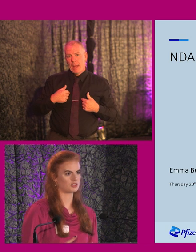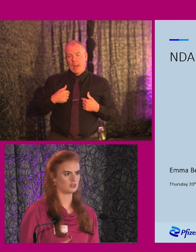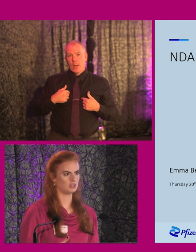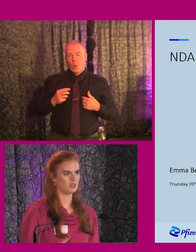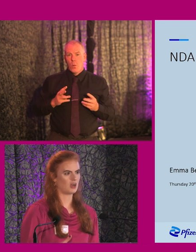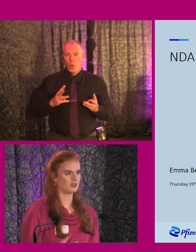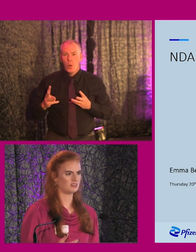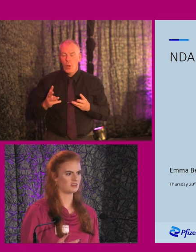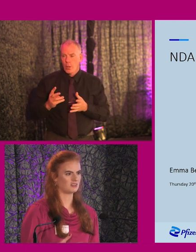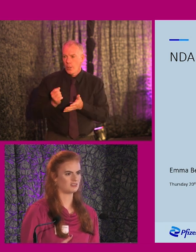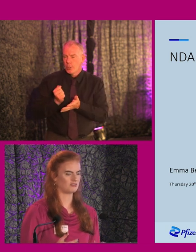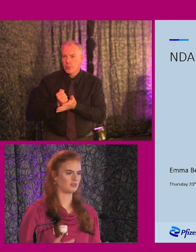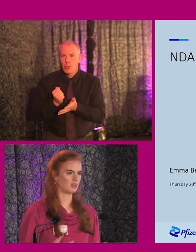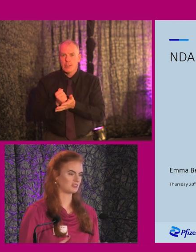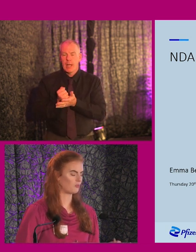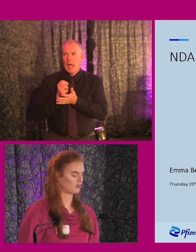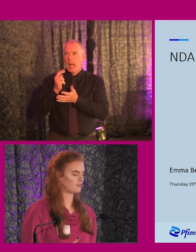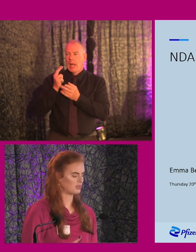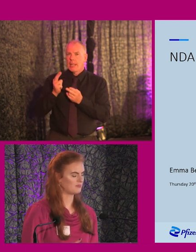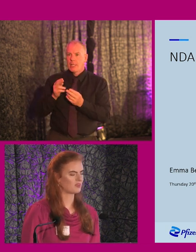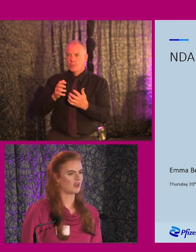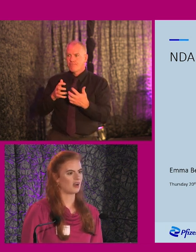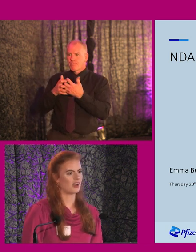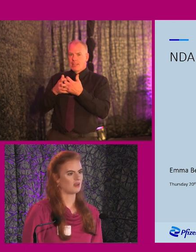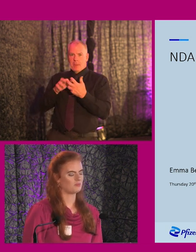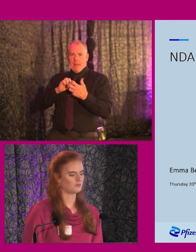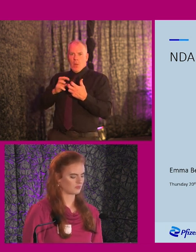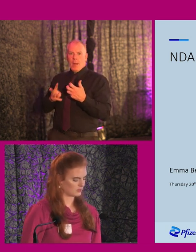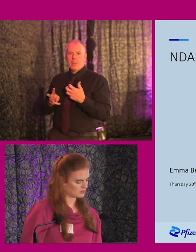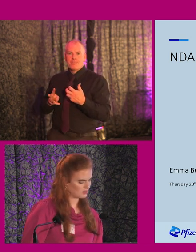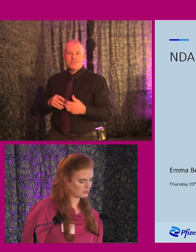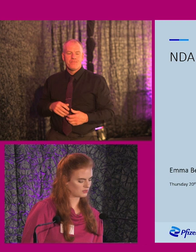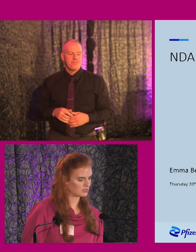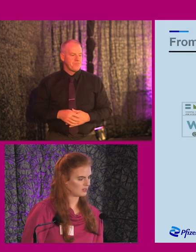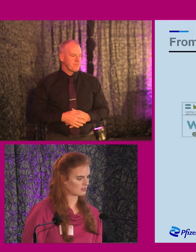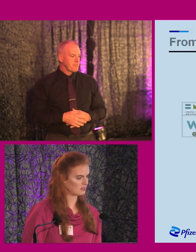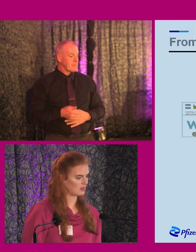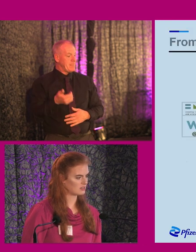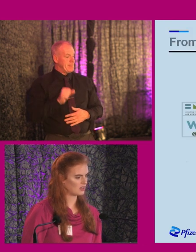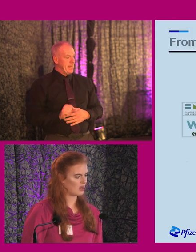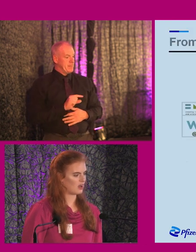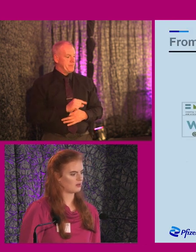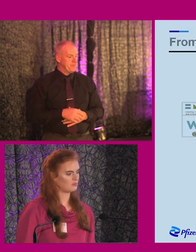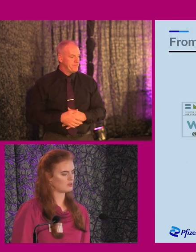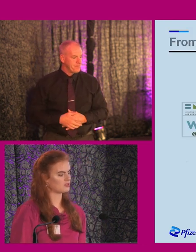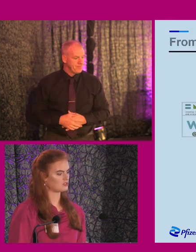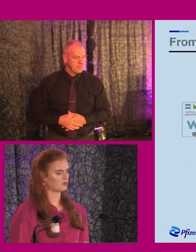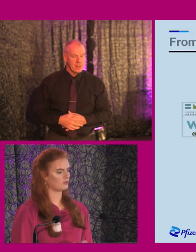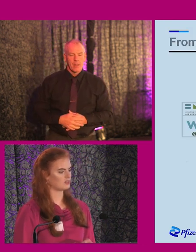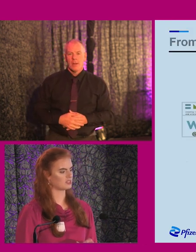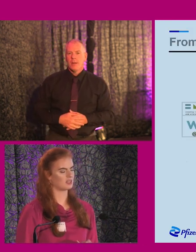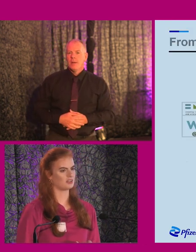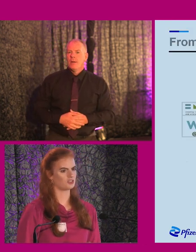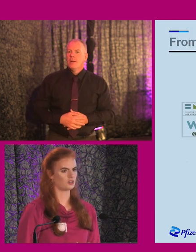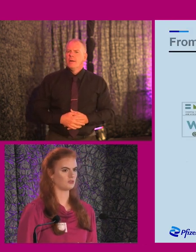and study, I need to find ways that work for me. And so I'll go to the next slide. And so